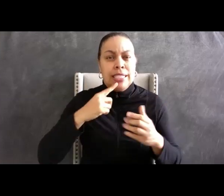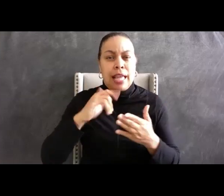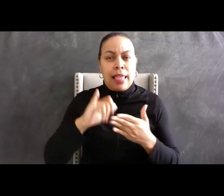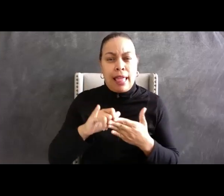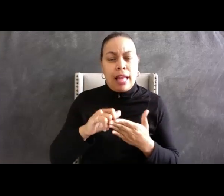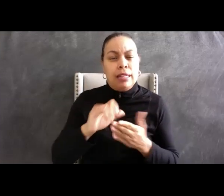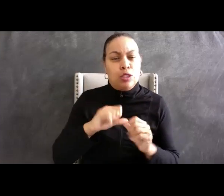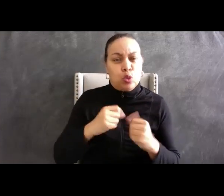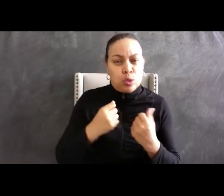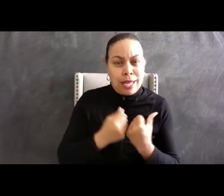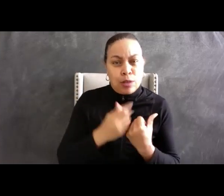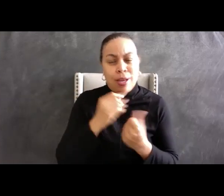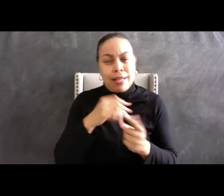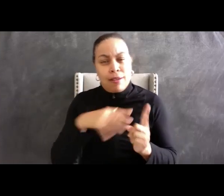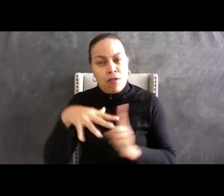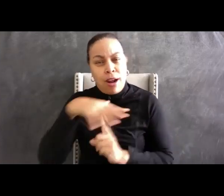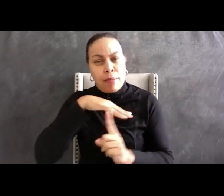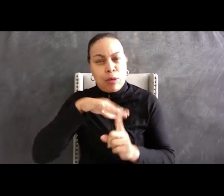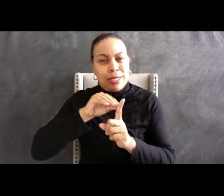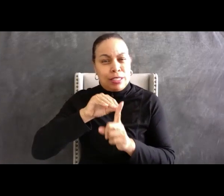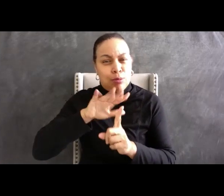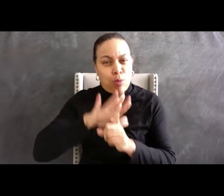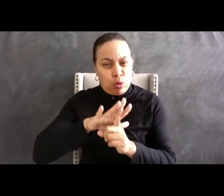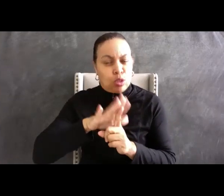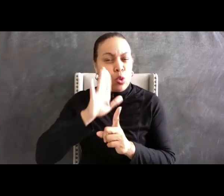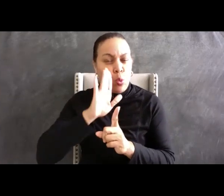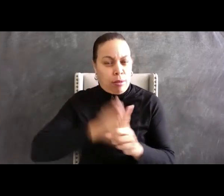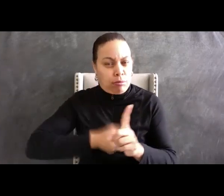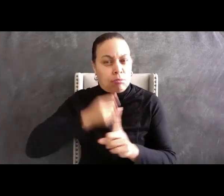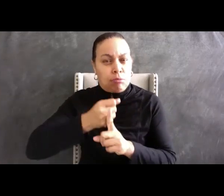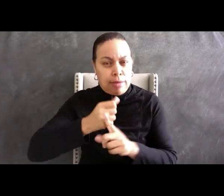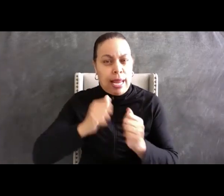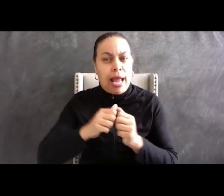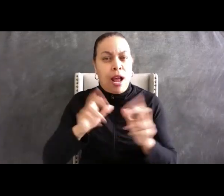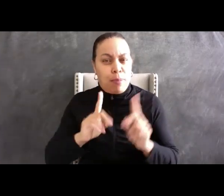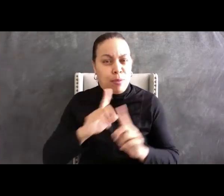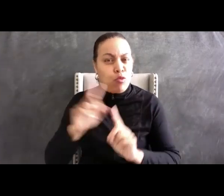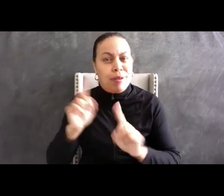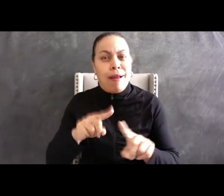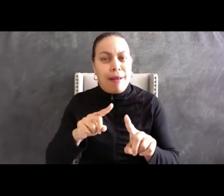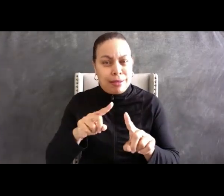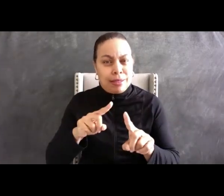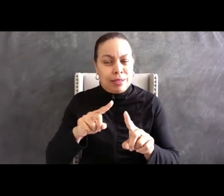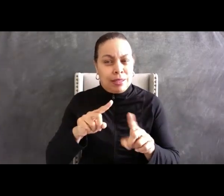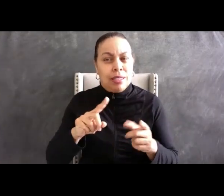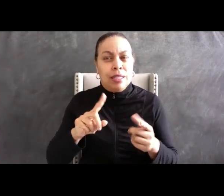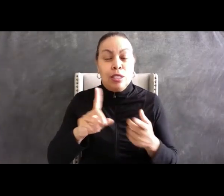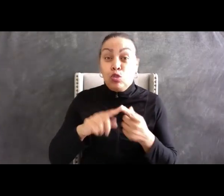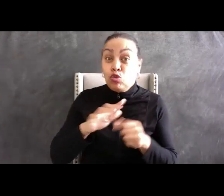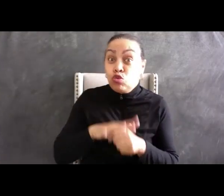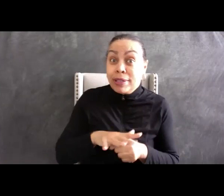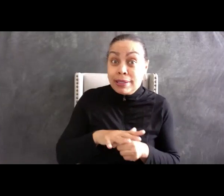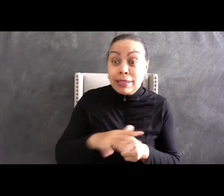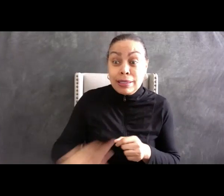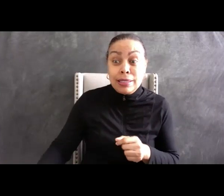evidence that societal and environmental exposure can have an effect on an individual's reactions to